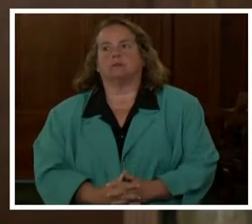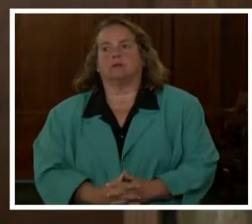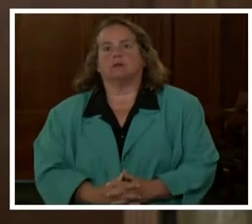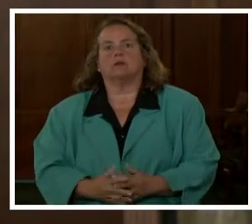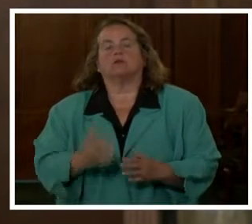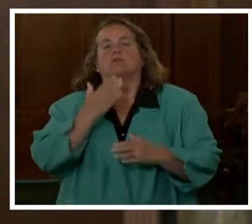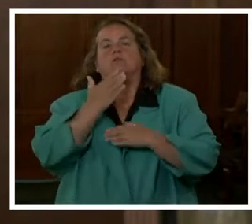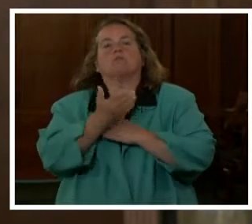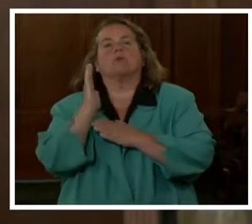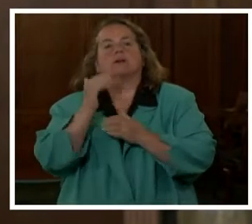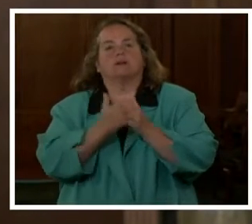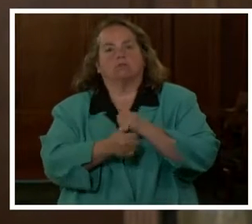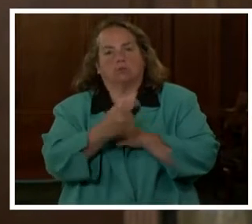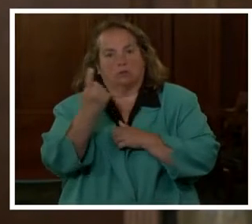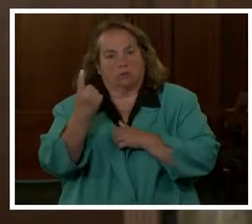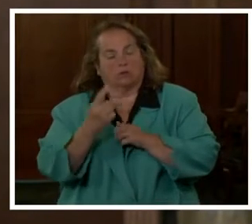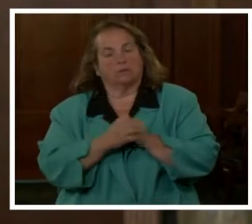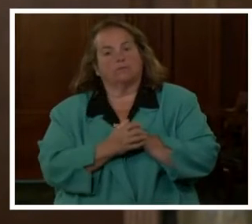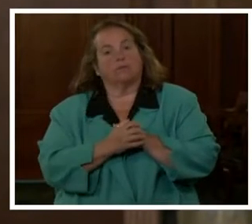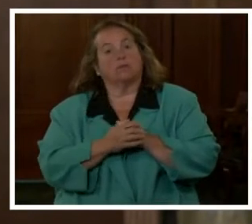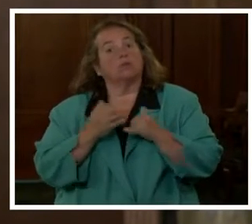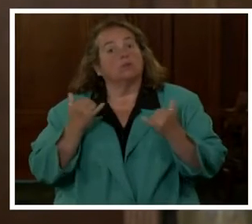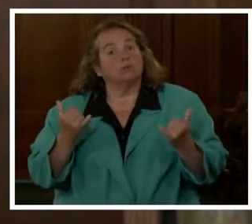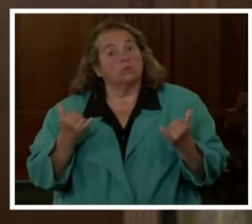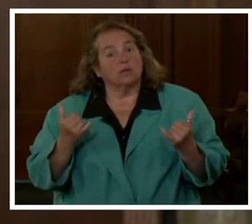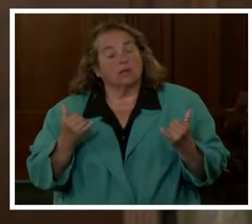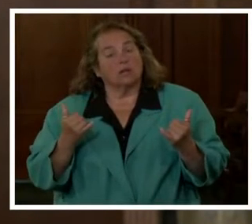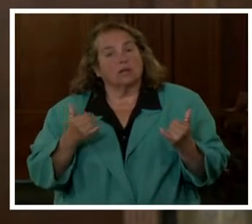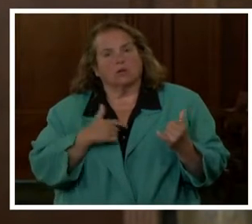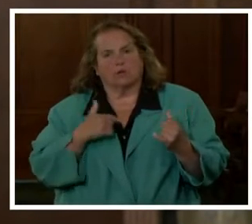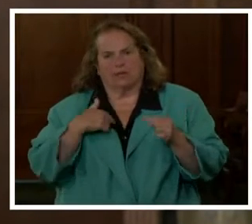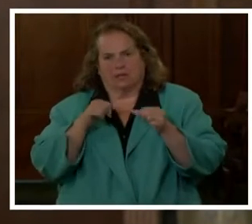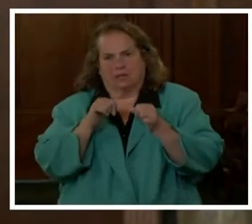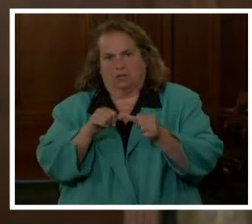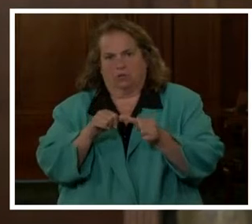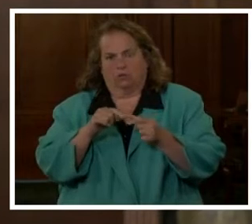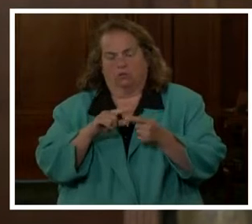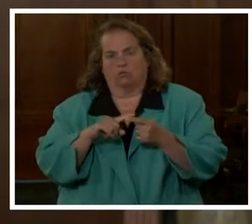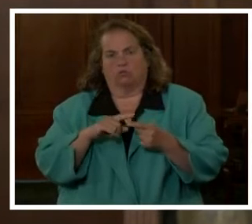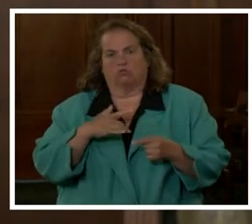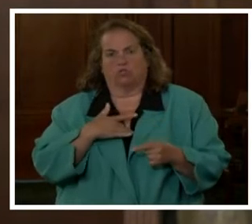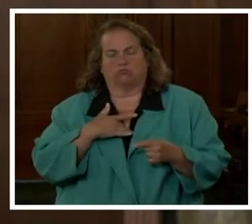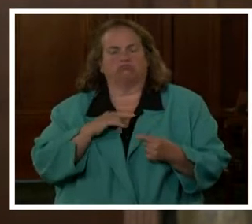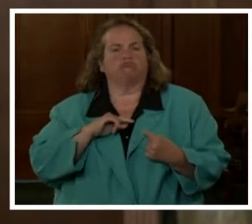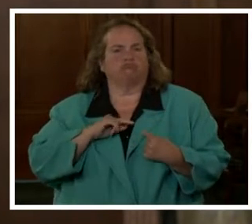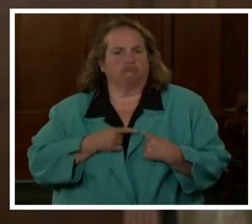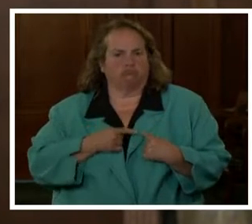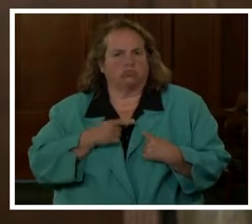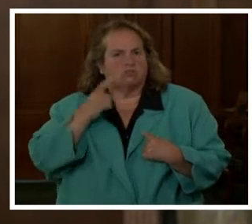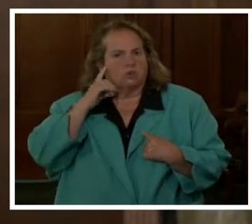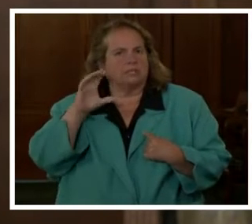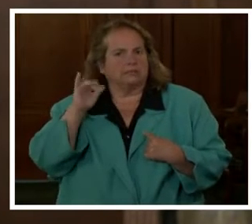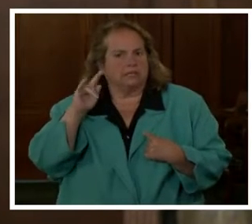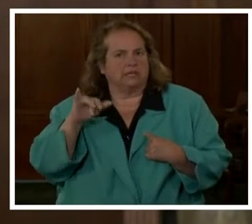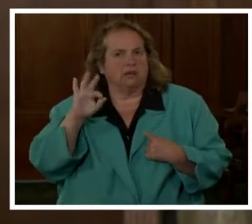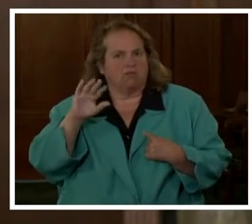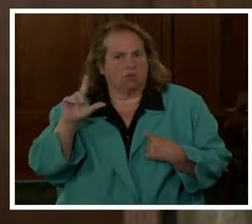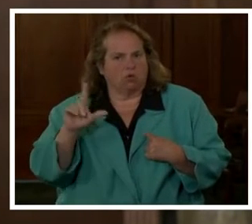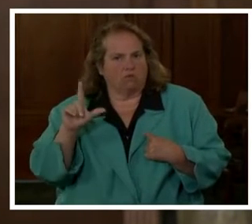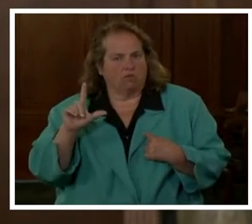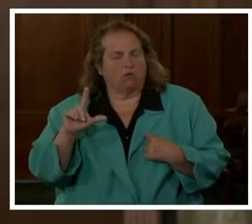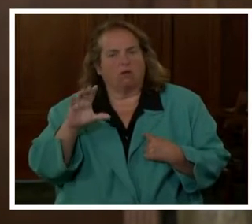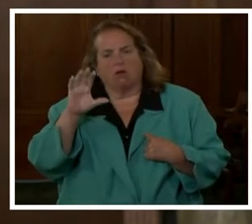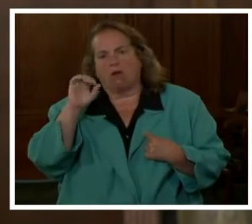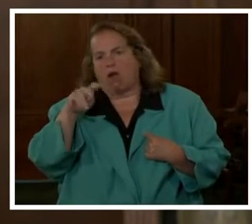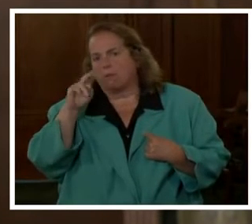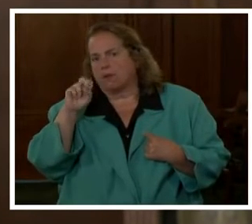Good morning, everybody. Today, we continue to hurt for the city of Louisville, the Commonwealth